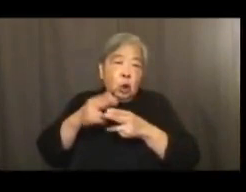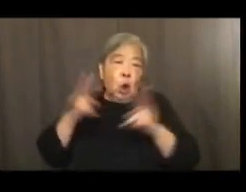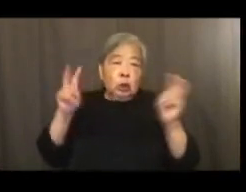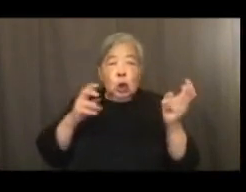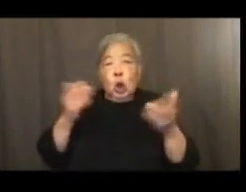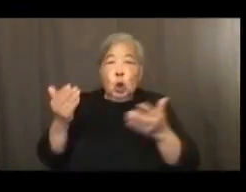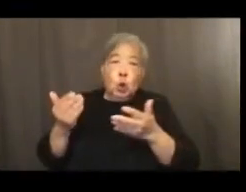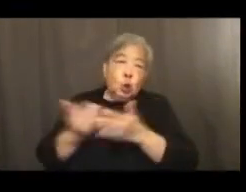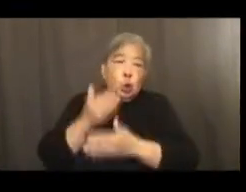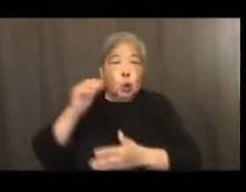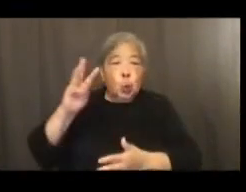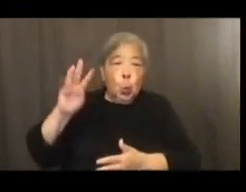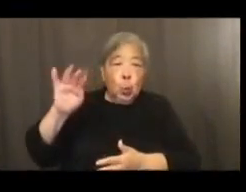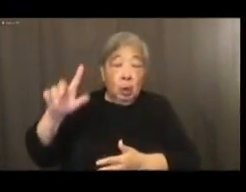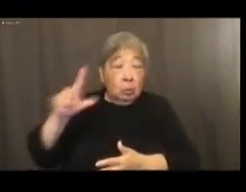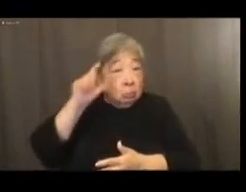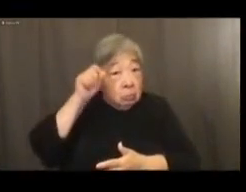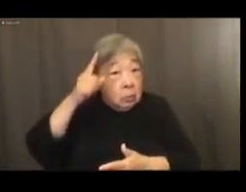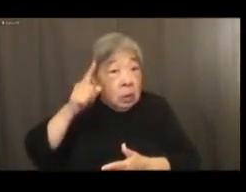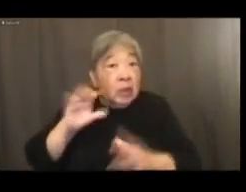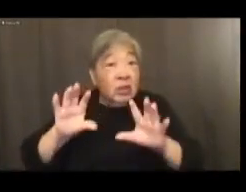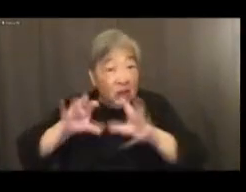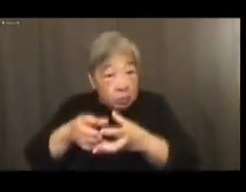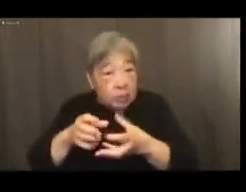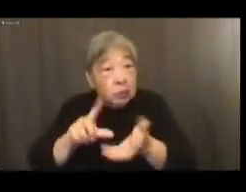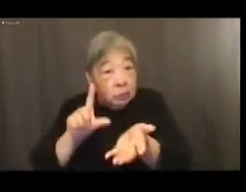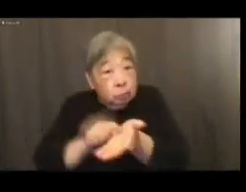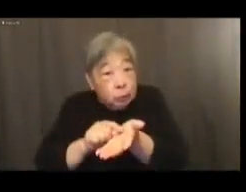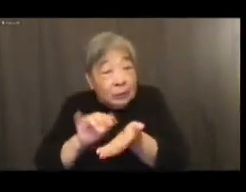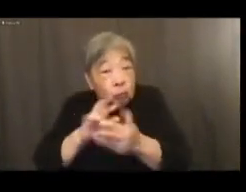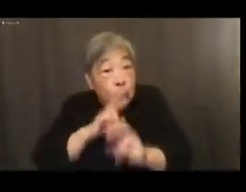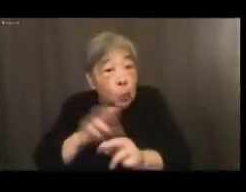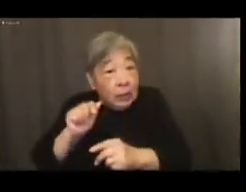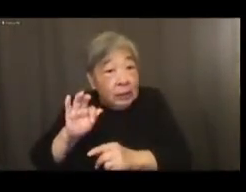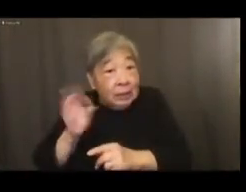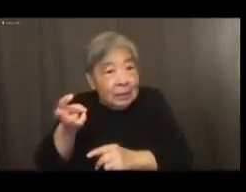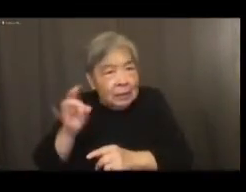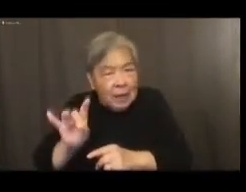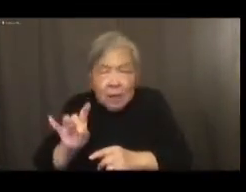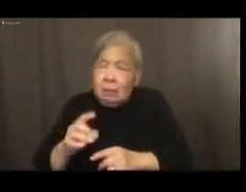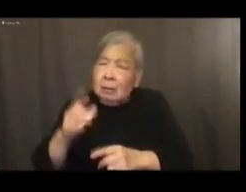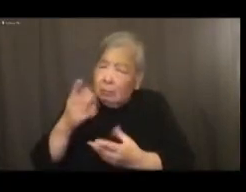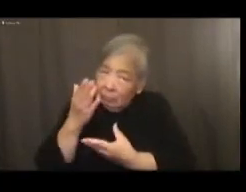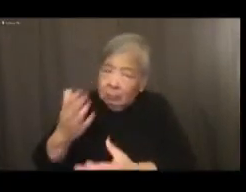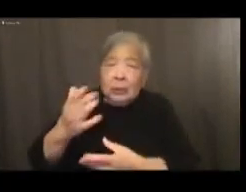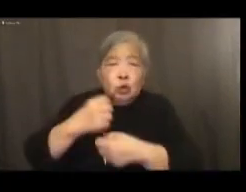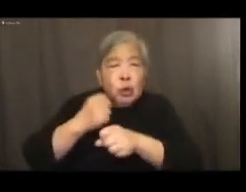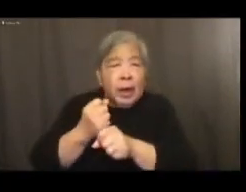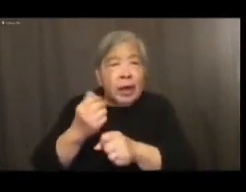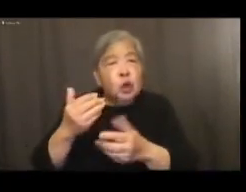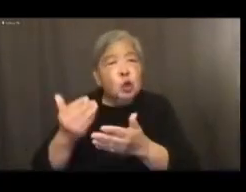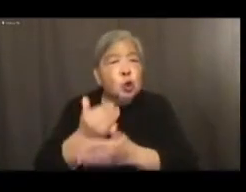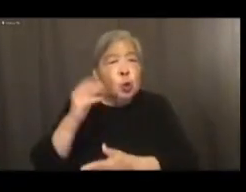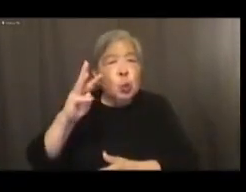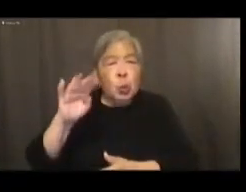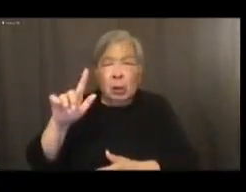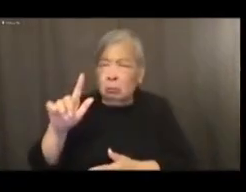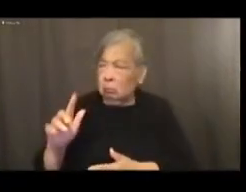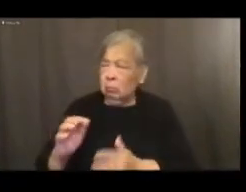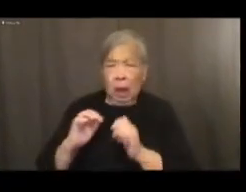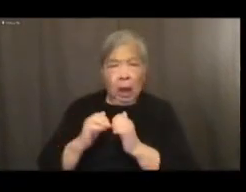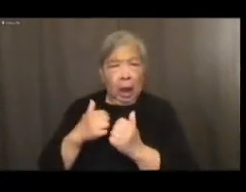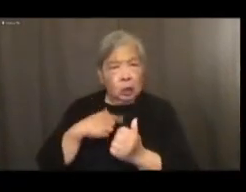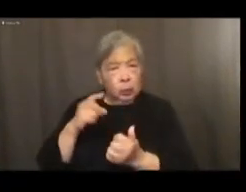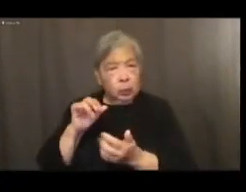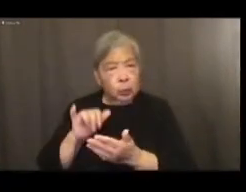way back in 1968. How then can we create new will in our divided society? That is one of the